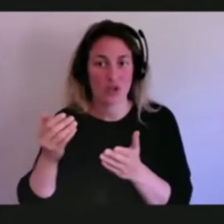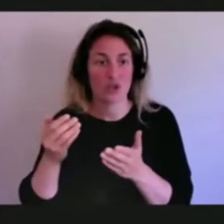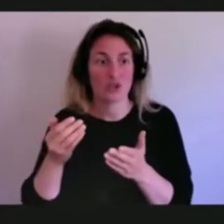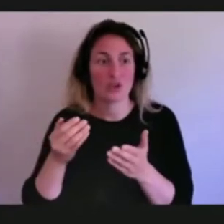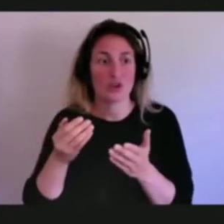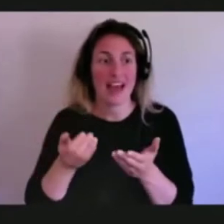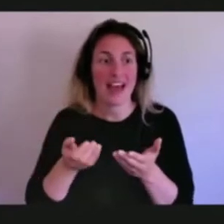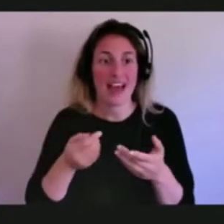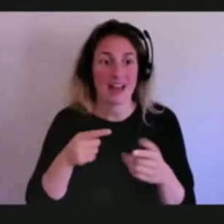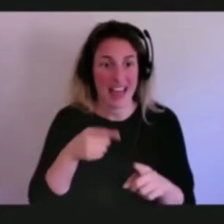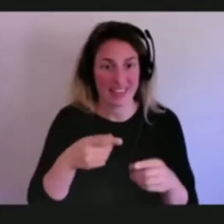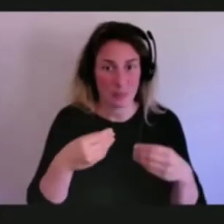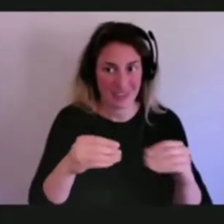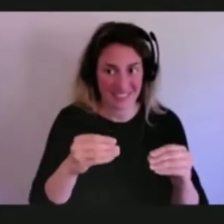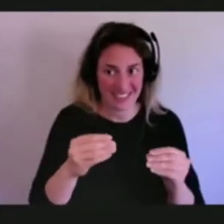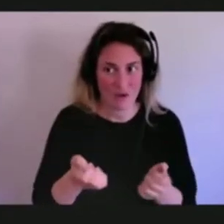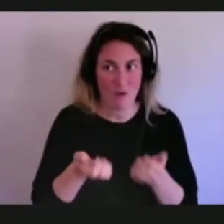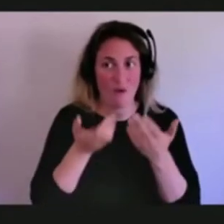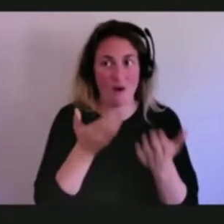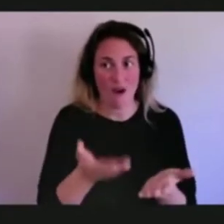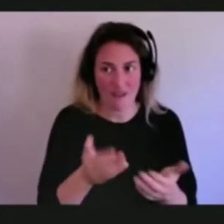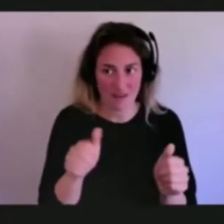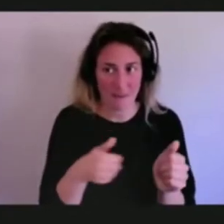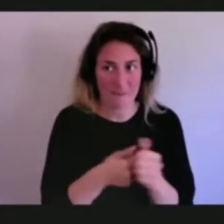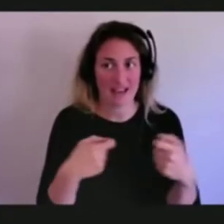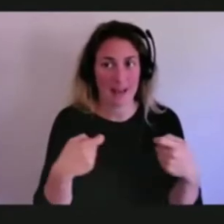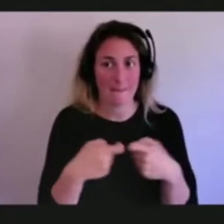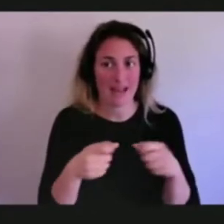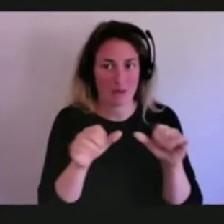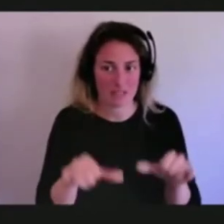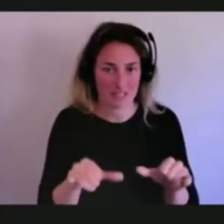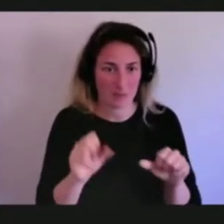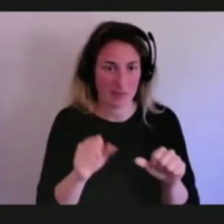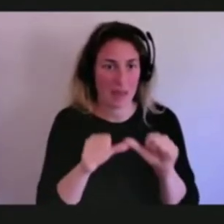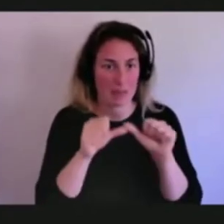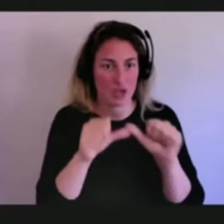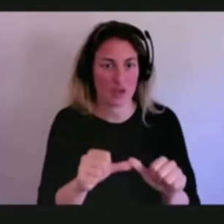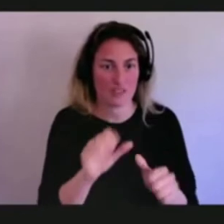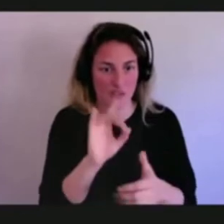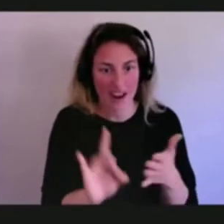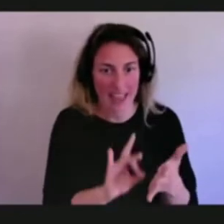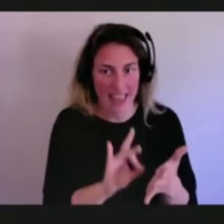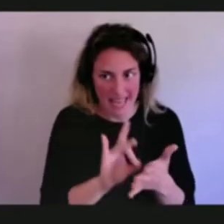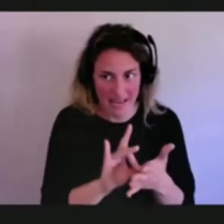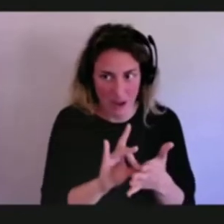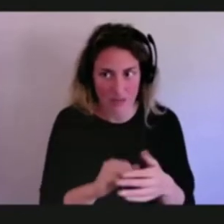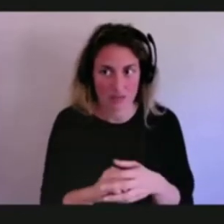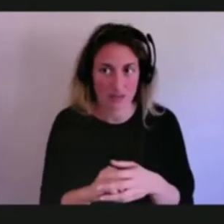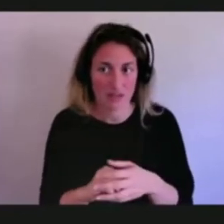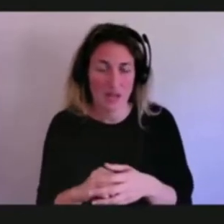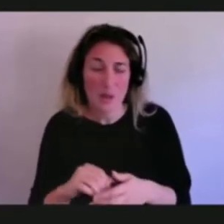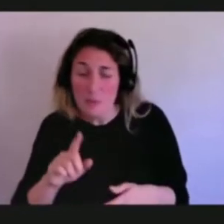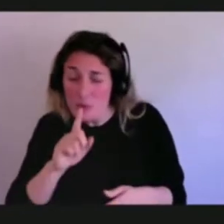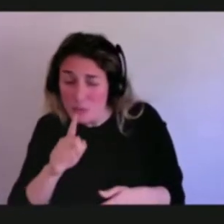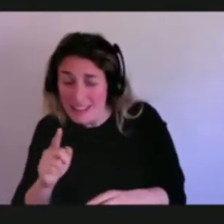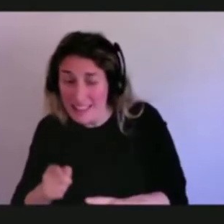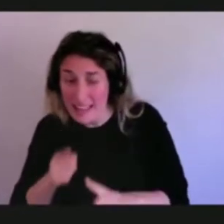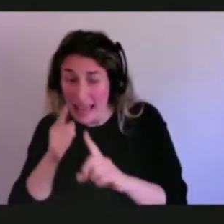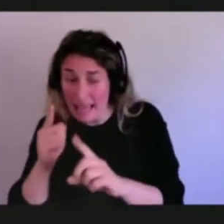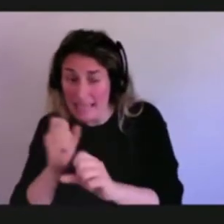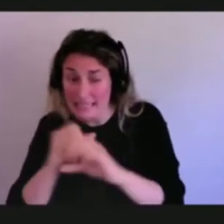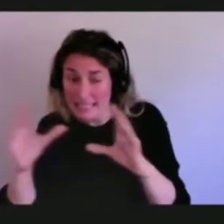backup power system that would be good for eight hours, to something where at least an eight-hour, ideally a 24-hour